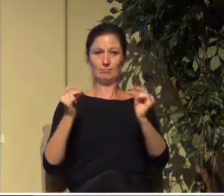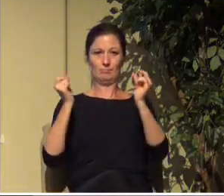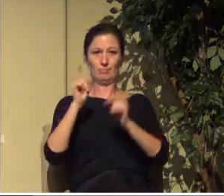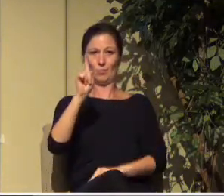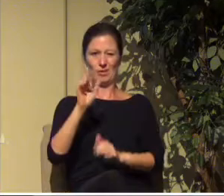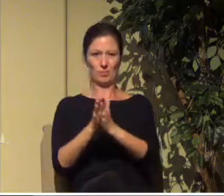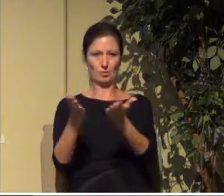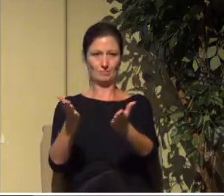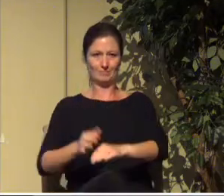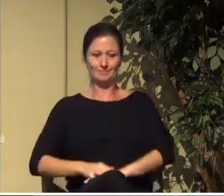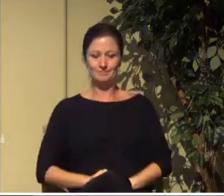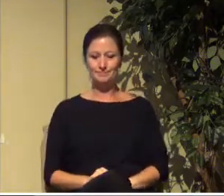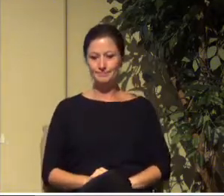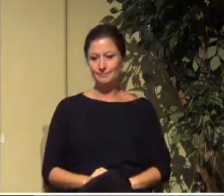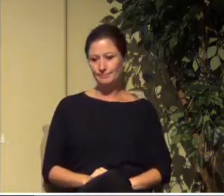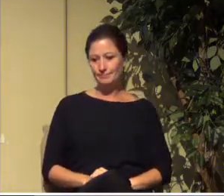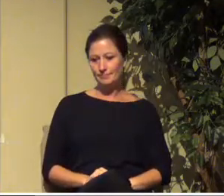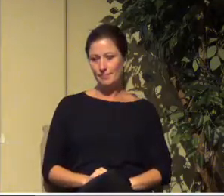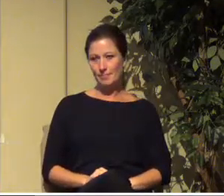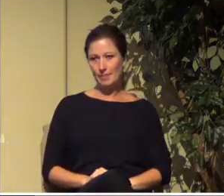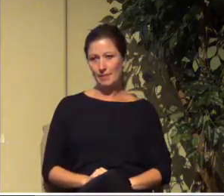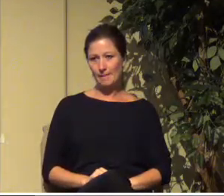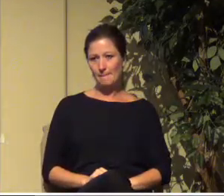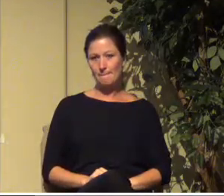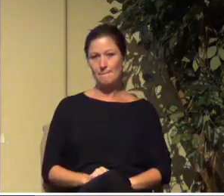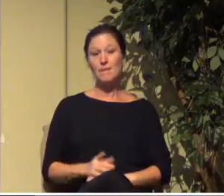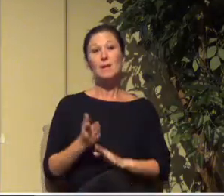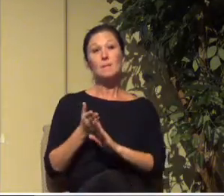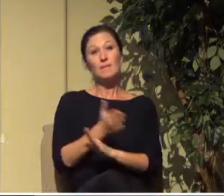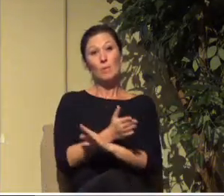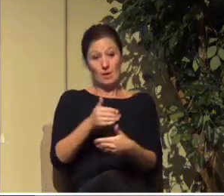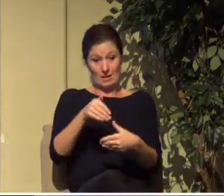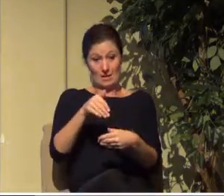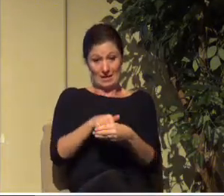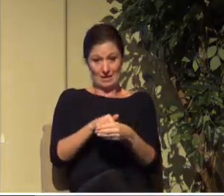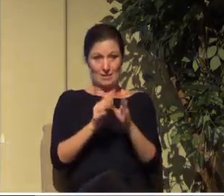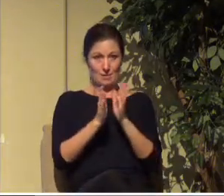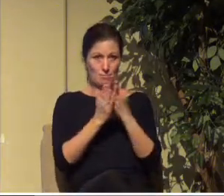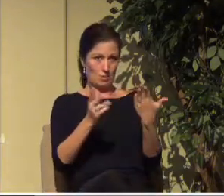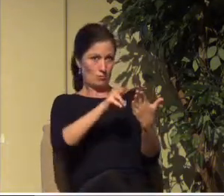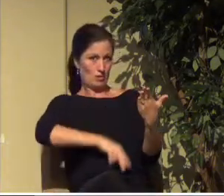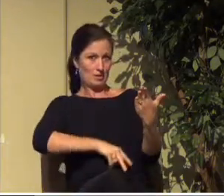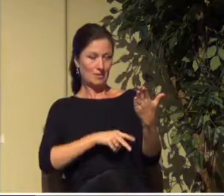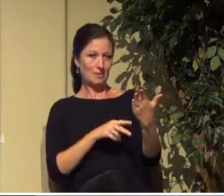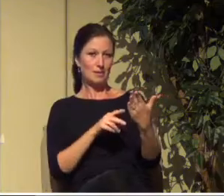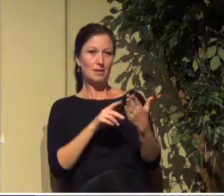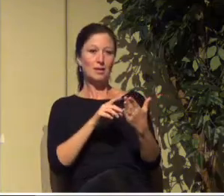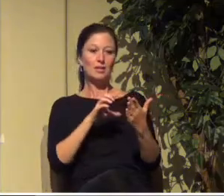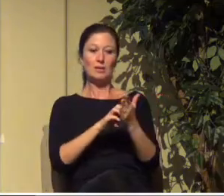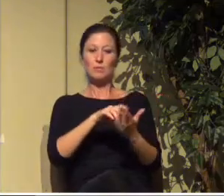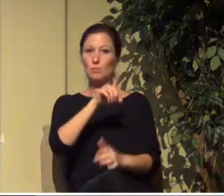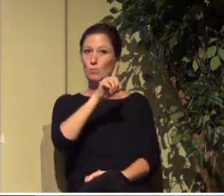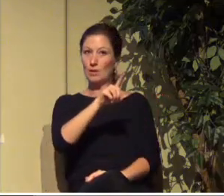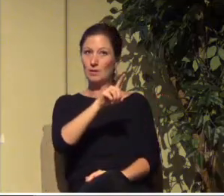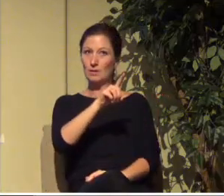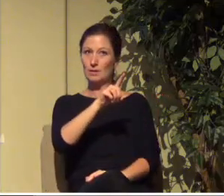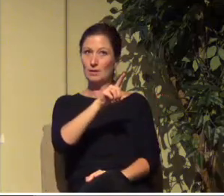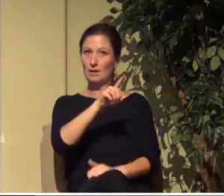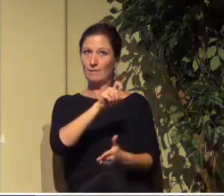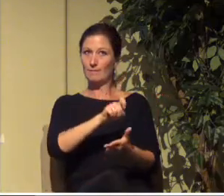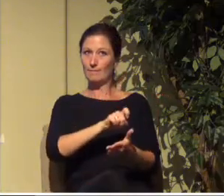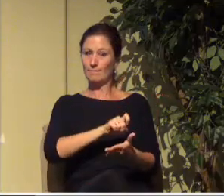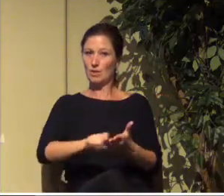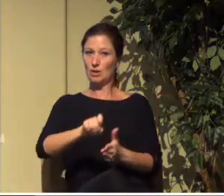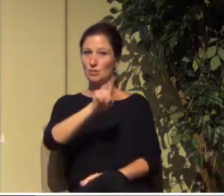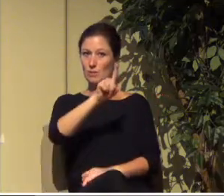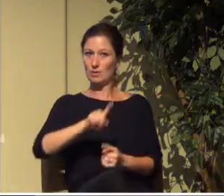All right. So as we get into the passage this morning, Ephesians chapter 1 verses 1 to 14, I want to invite you to